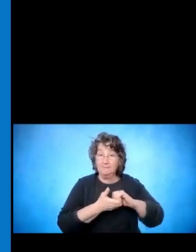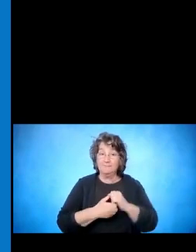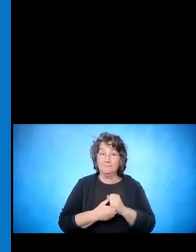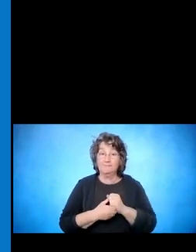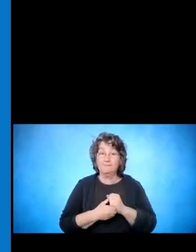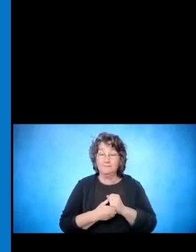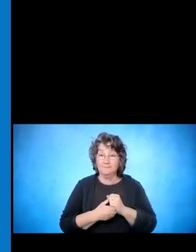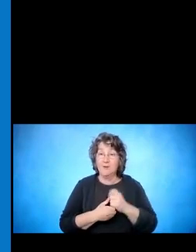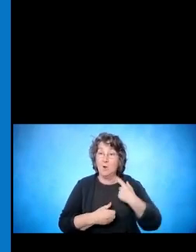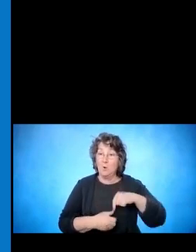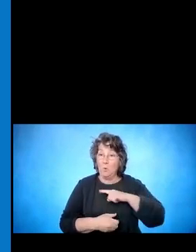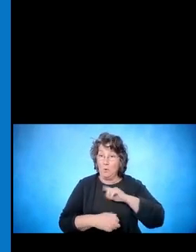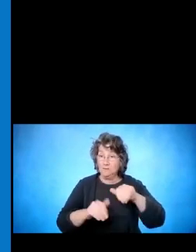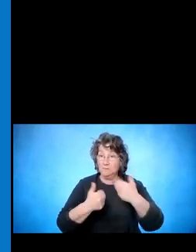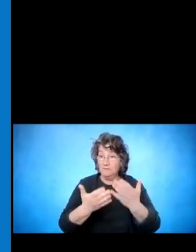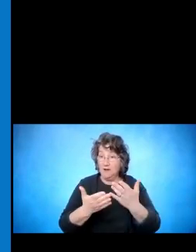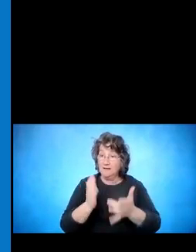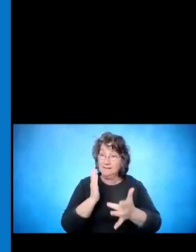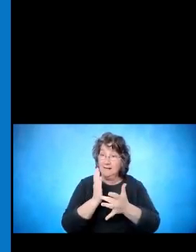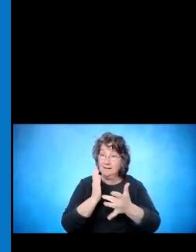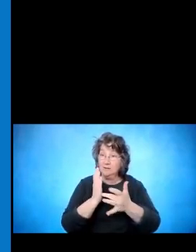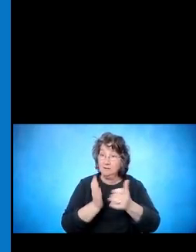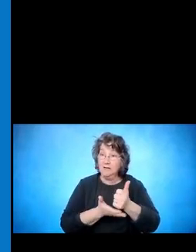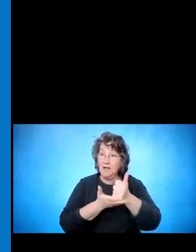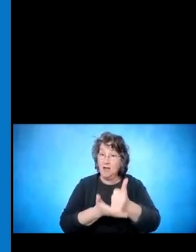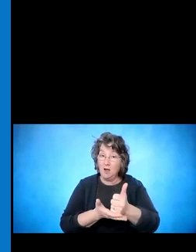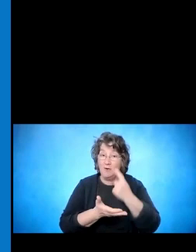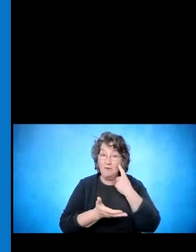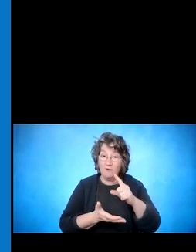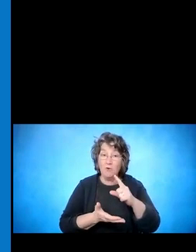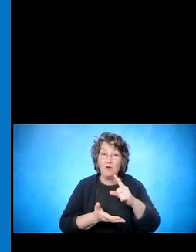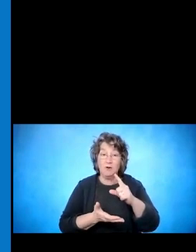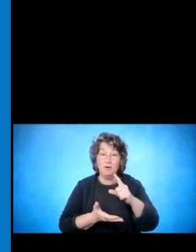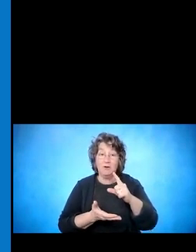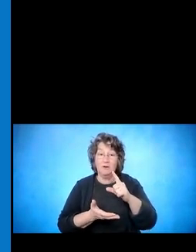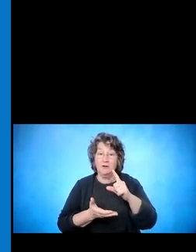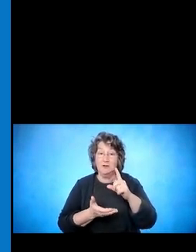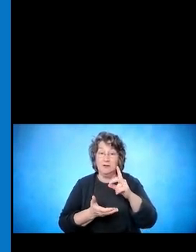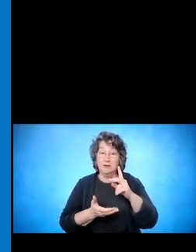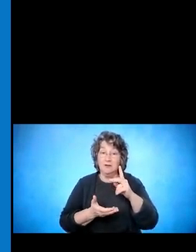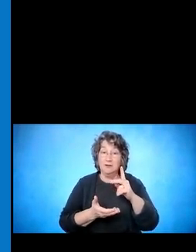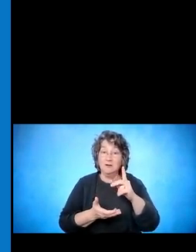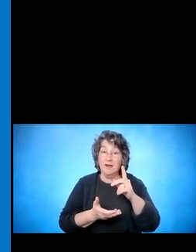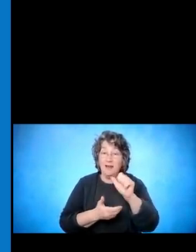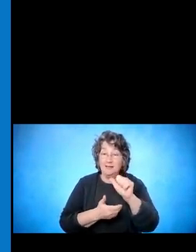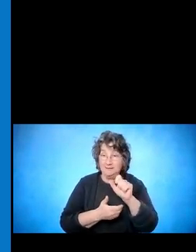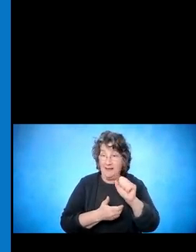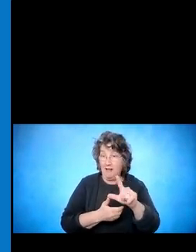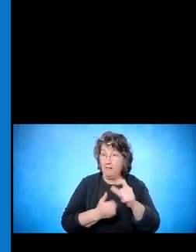the PI grant states, partnerships and employment states. These are ACL funded